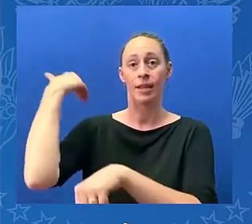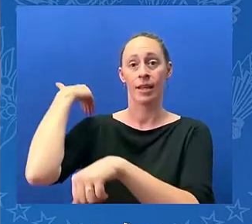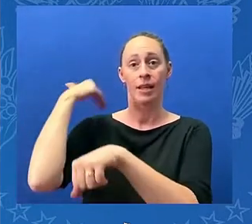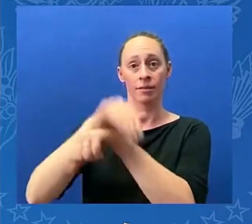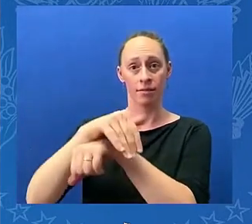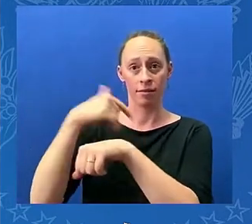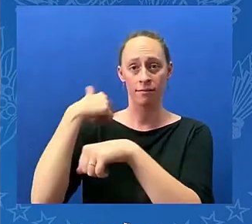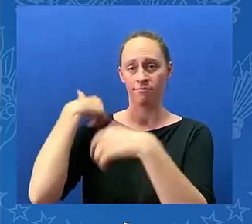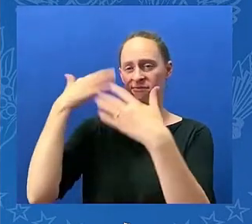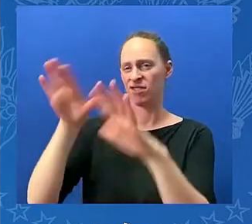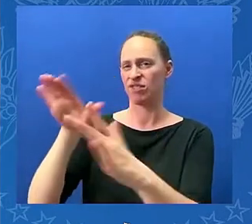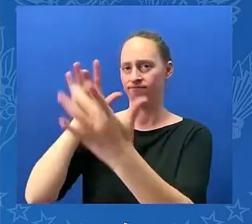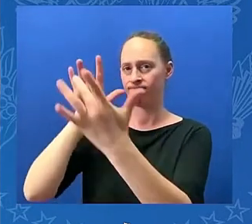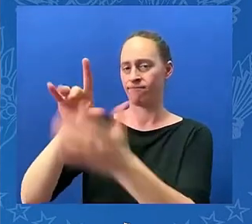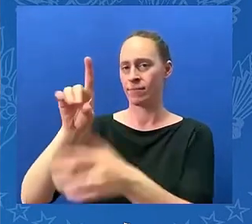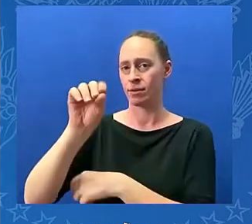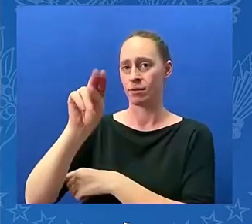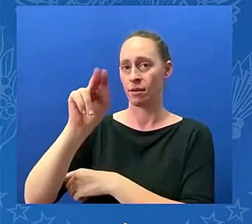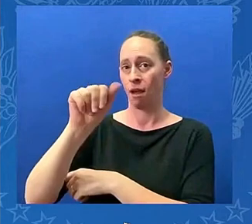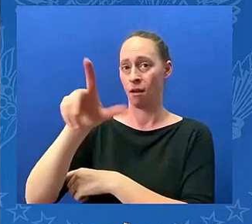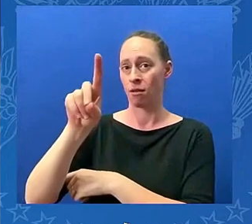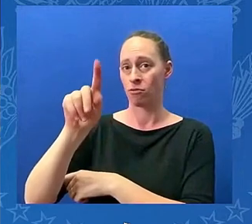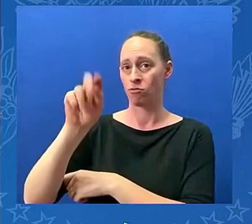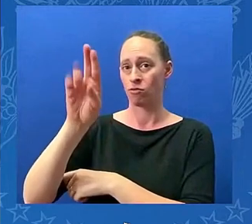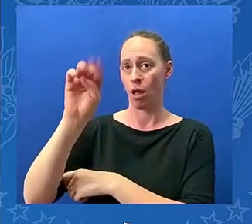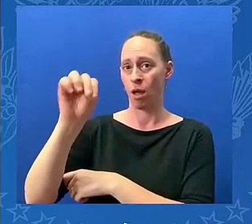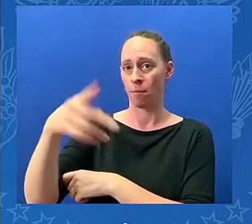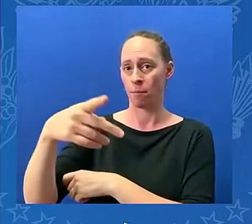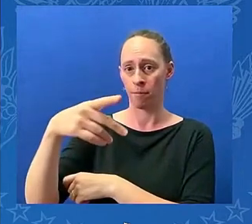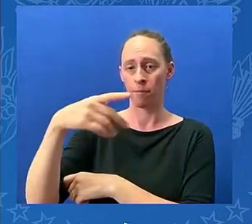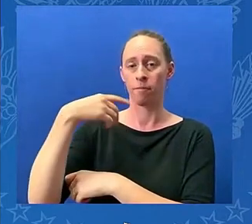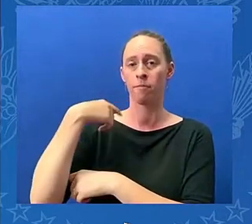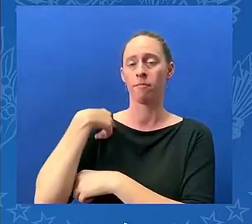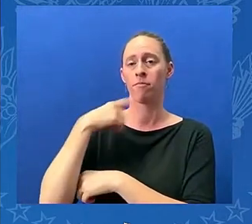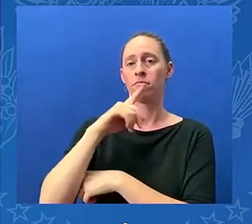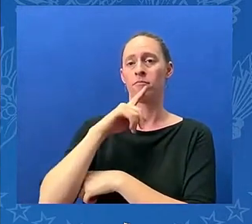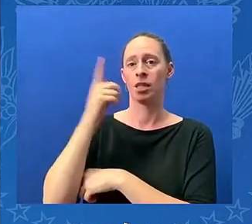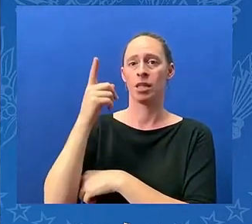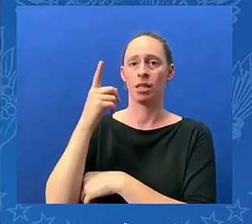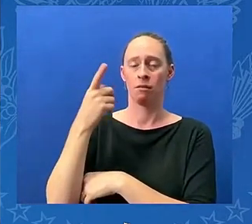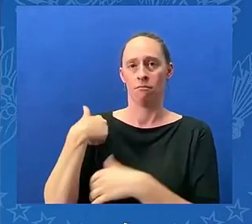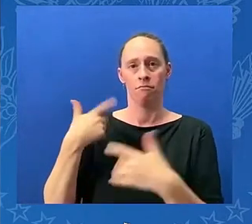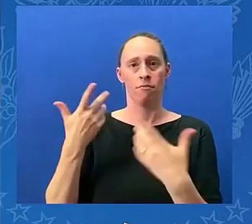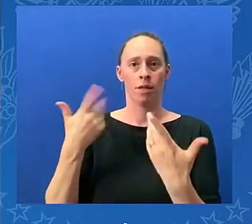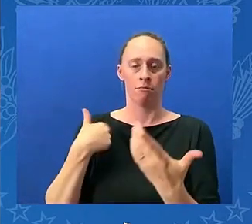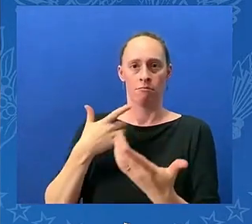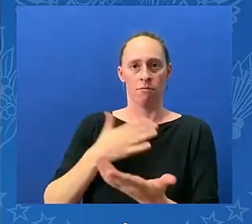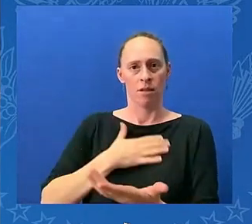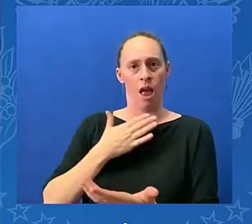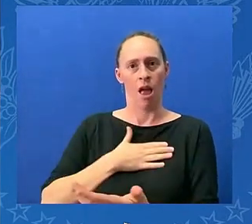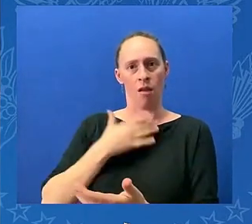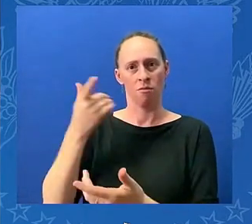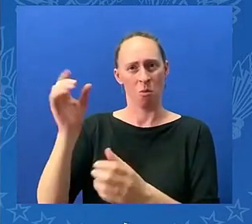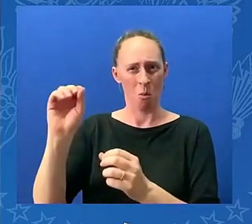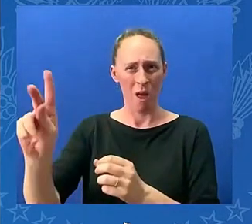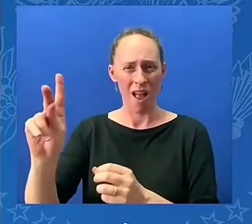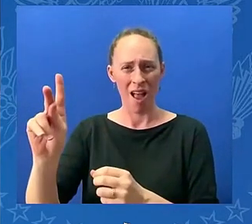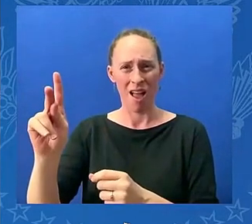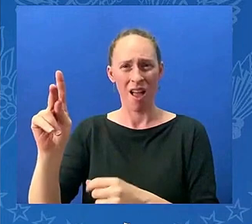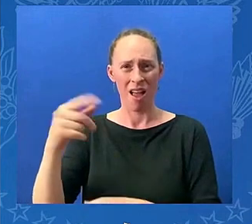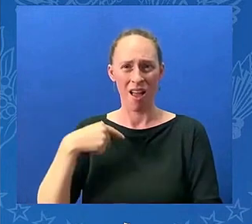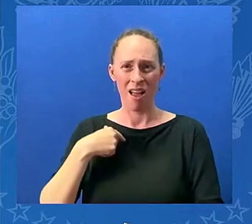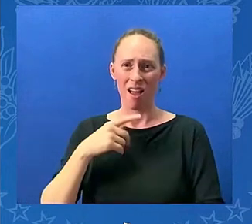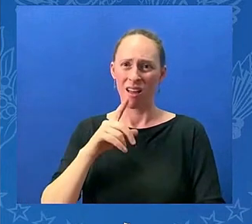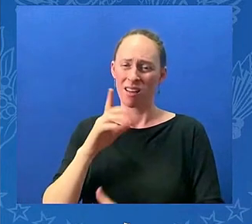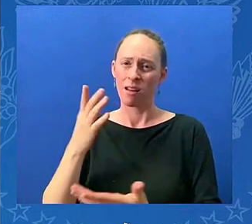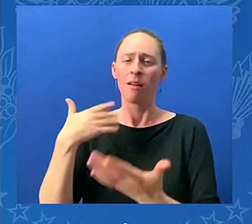sincerely grateful that he's doing well and recovering and we had a short but good conversation. Jill and